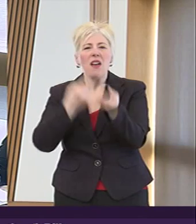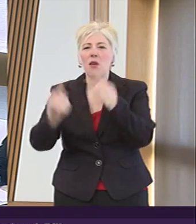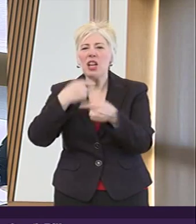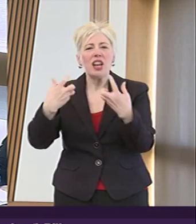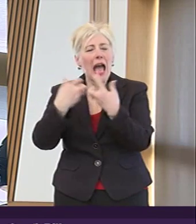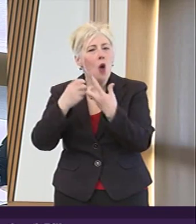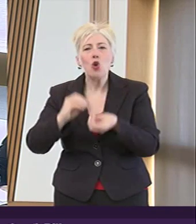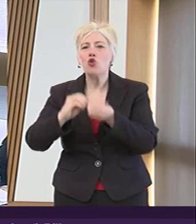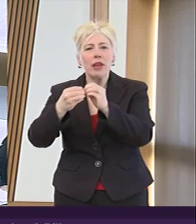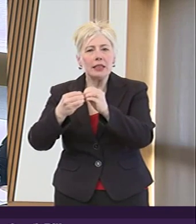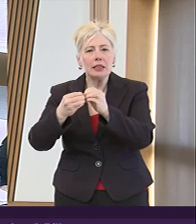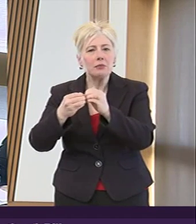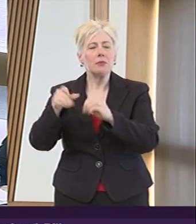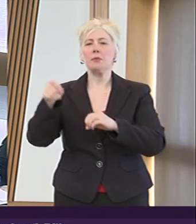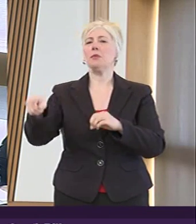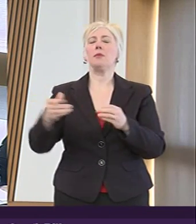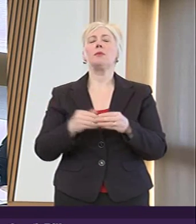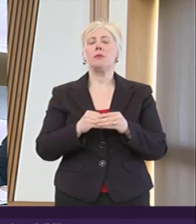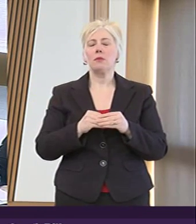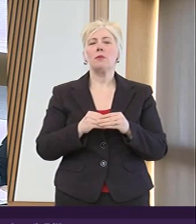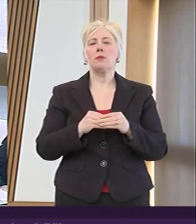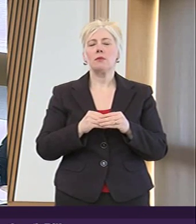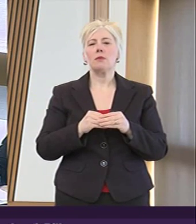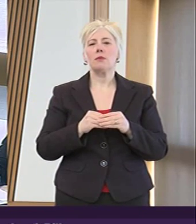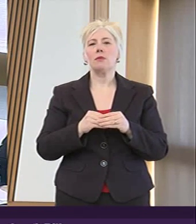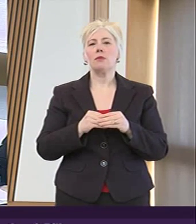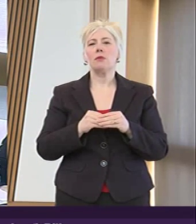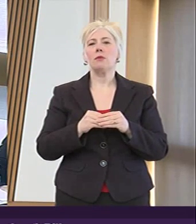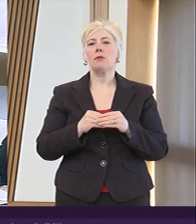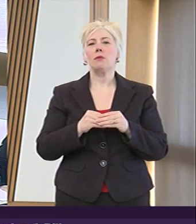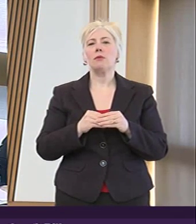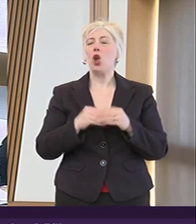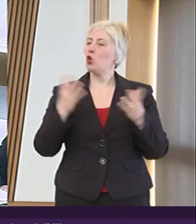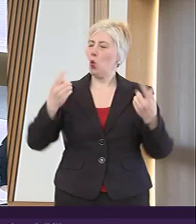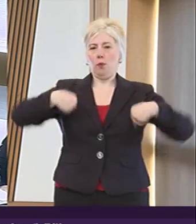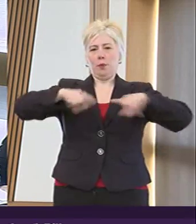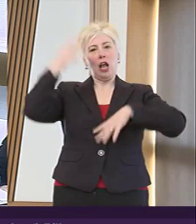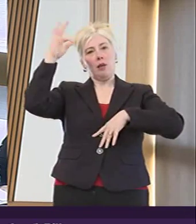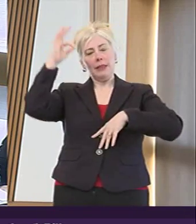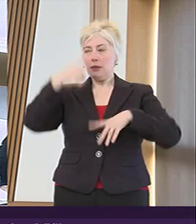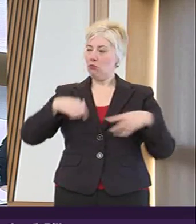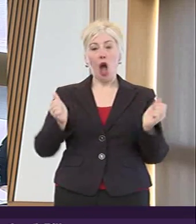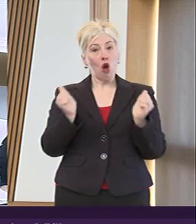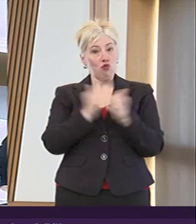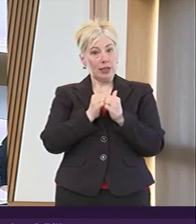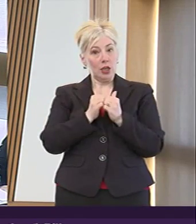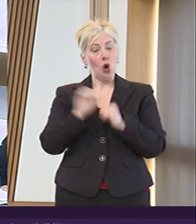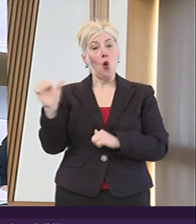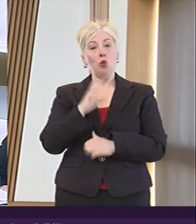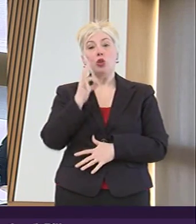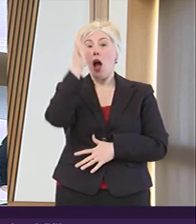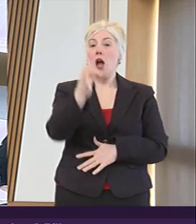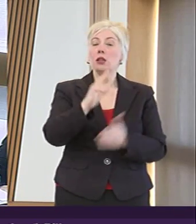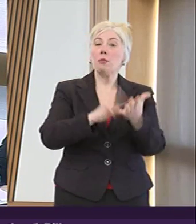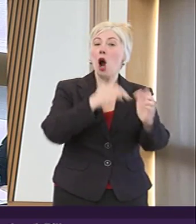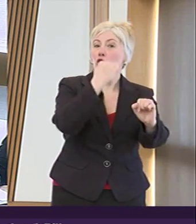is not a power to make subordinate legislation does the committee therefore agree to ask the member in charge of the